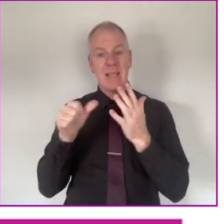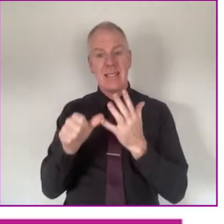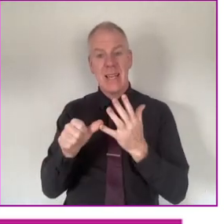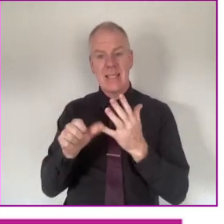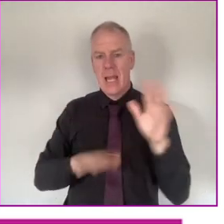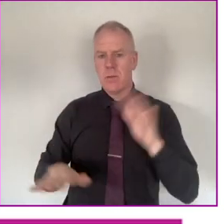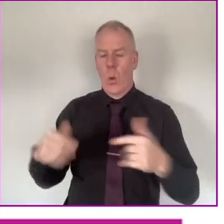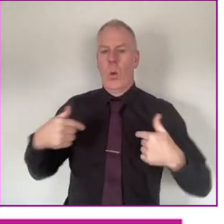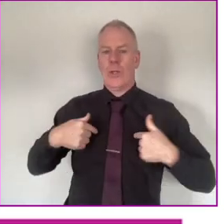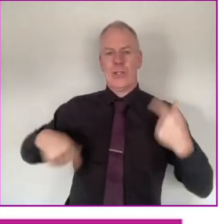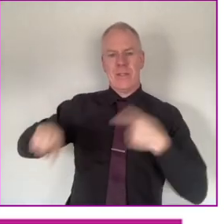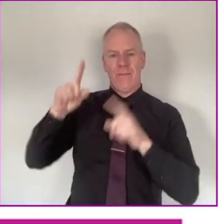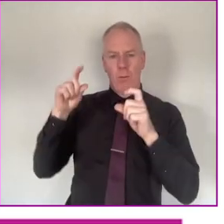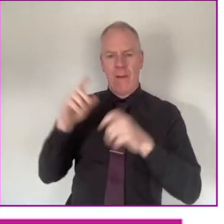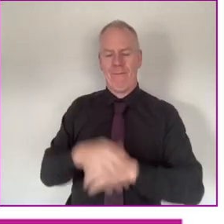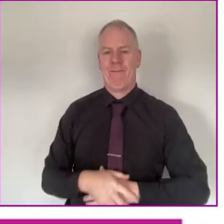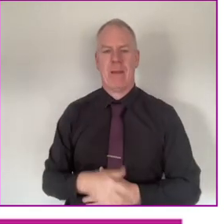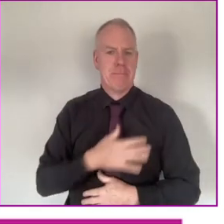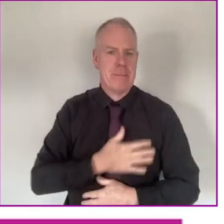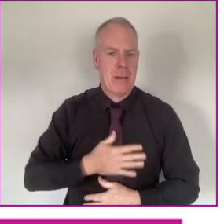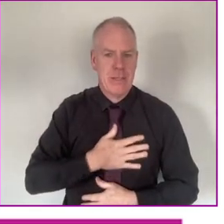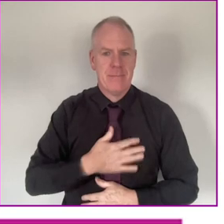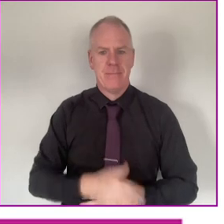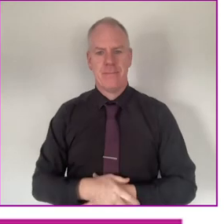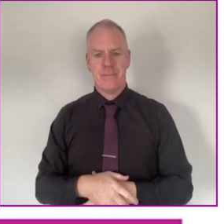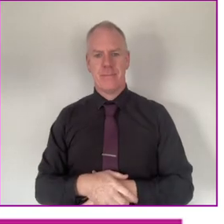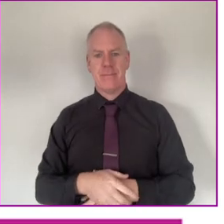focus areas. Oh, sorry, that's us. Hold on.